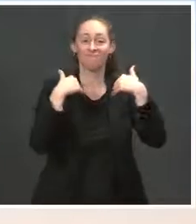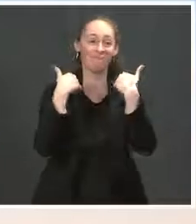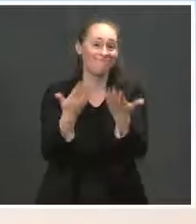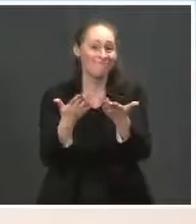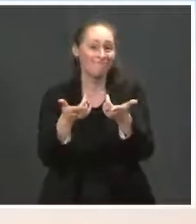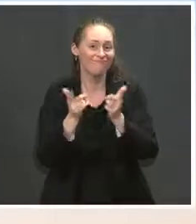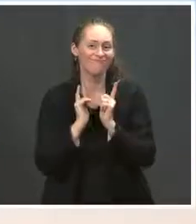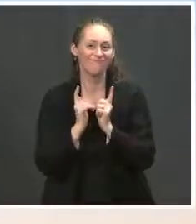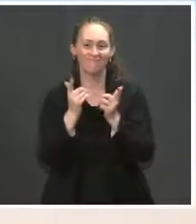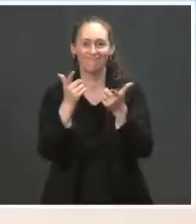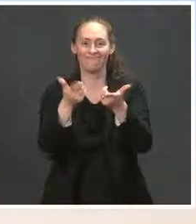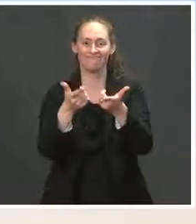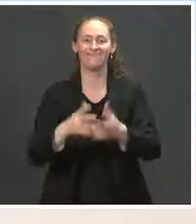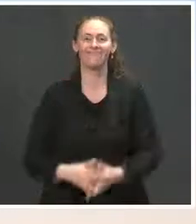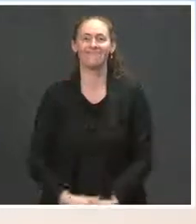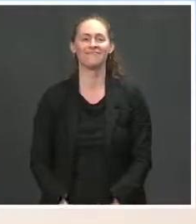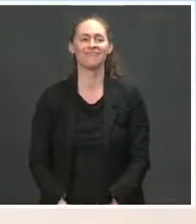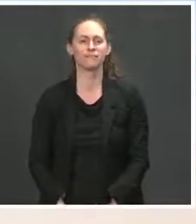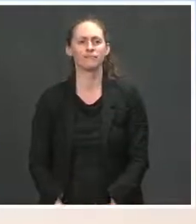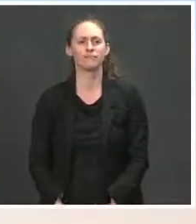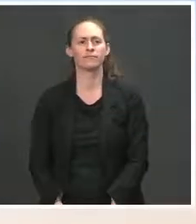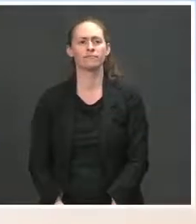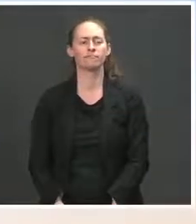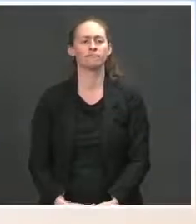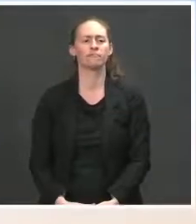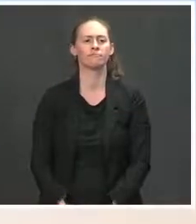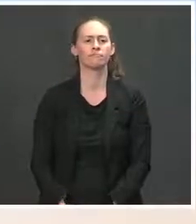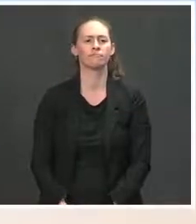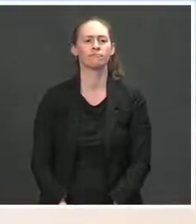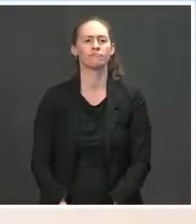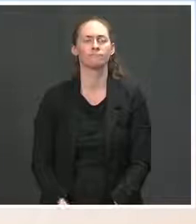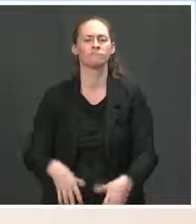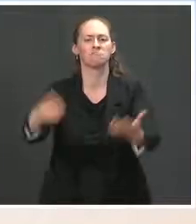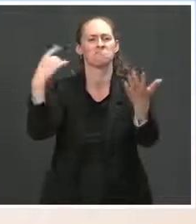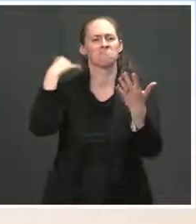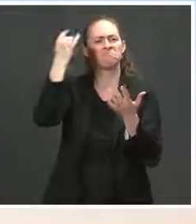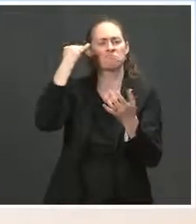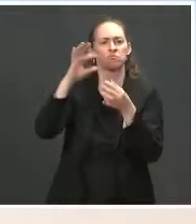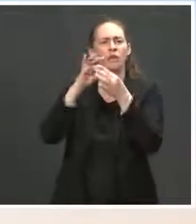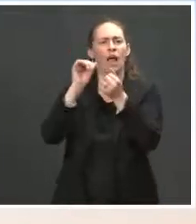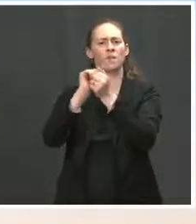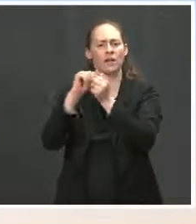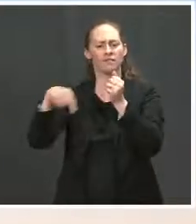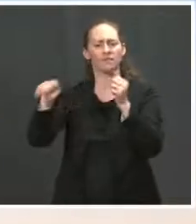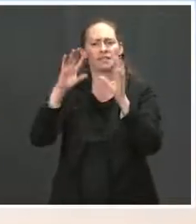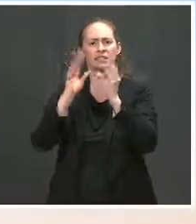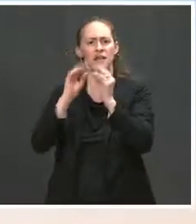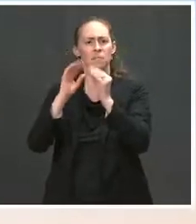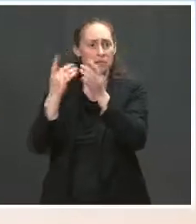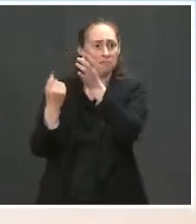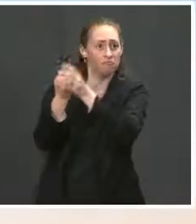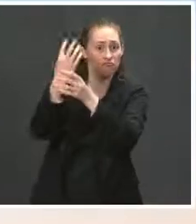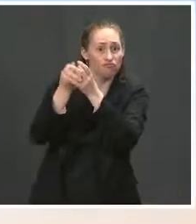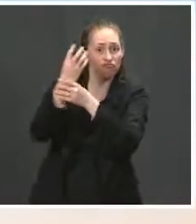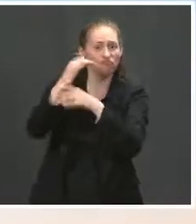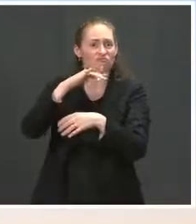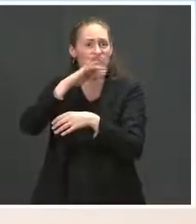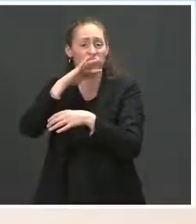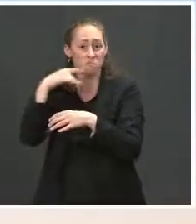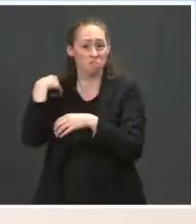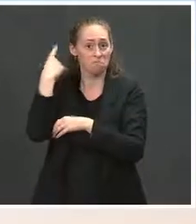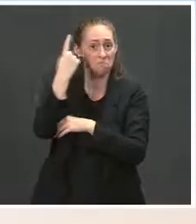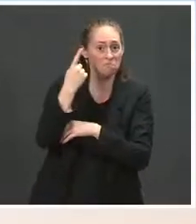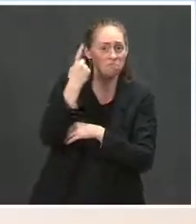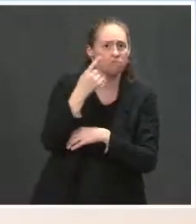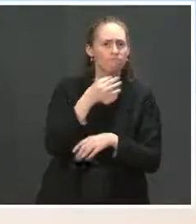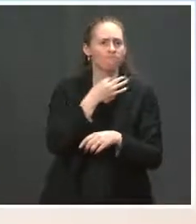the Climate Summit promised reductions in carbon emissions that the President announced this week, without the investments in